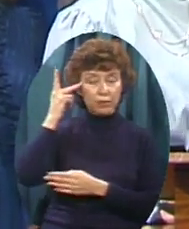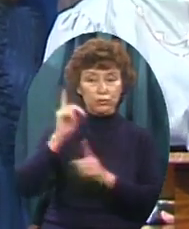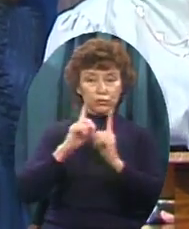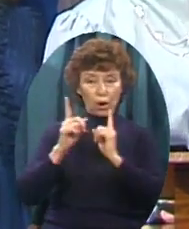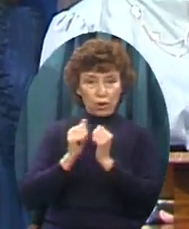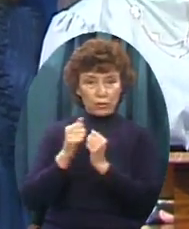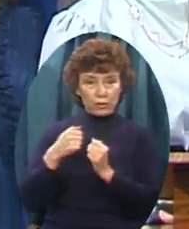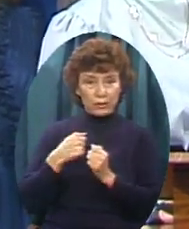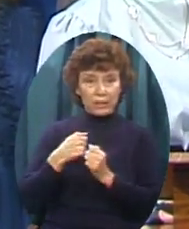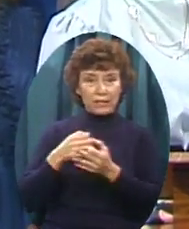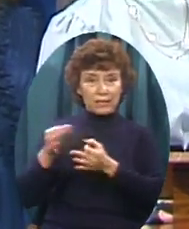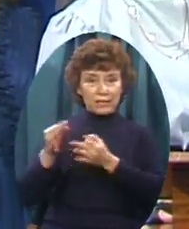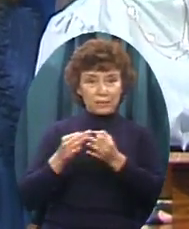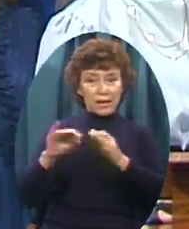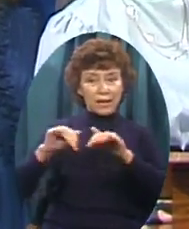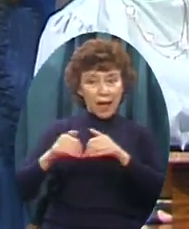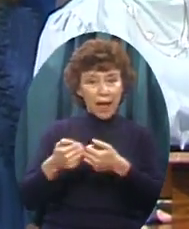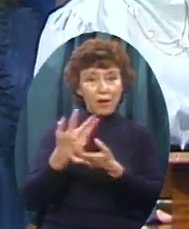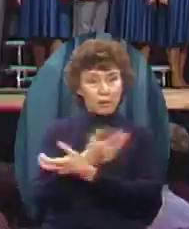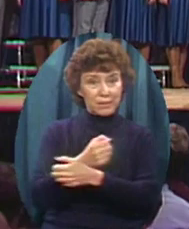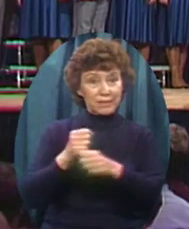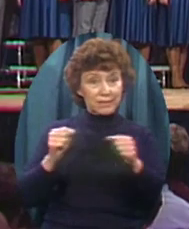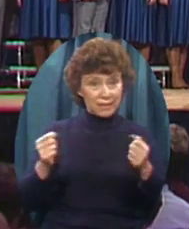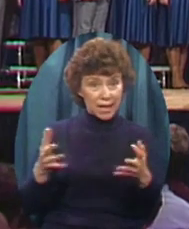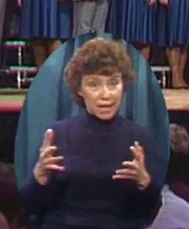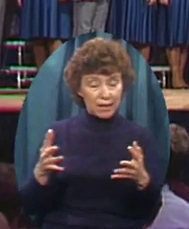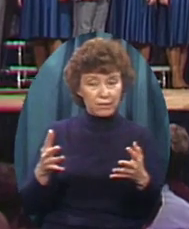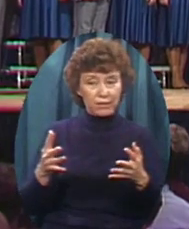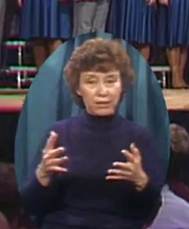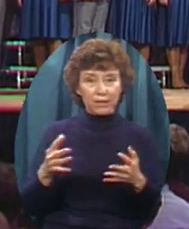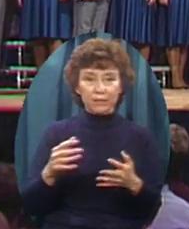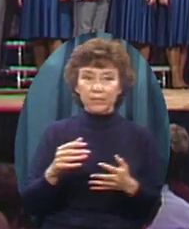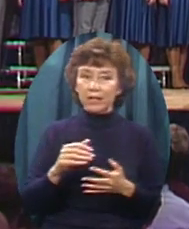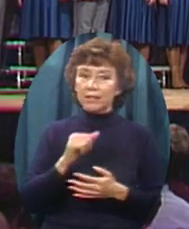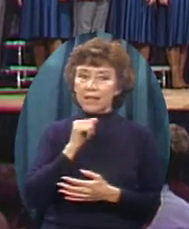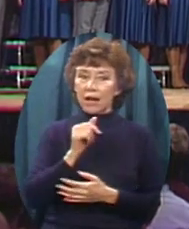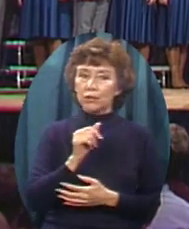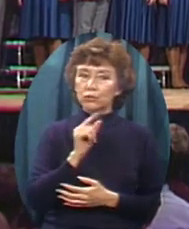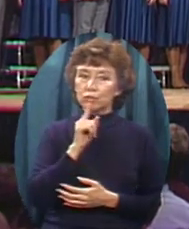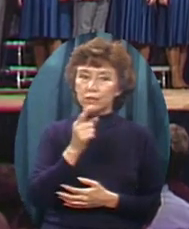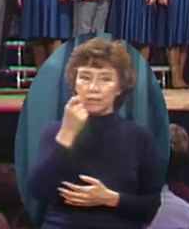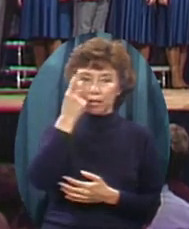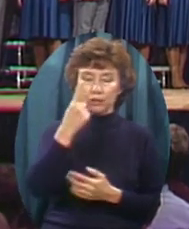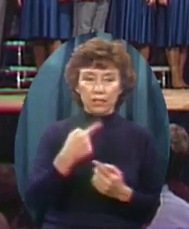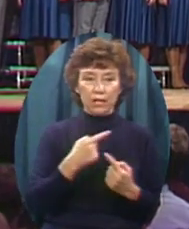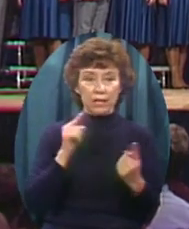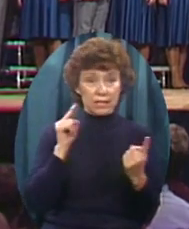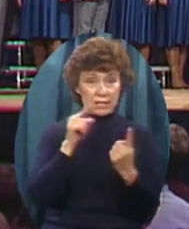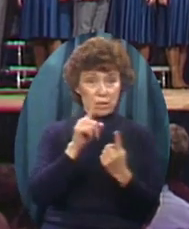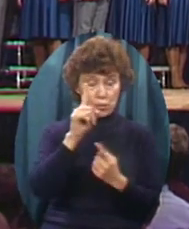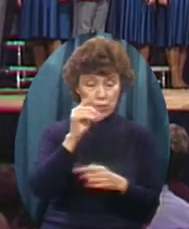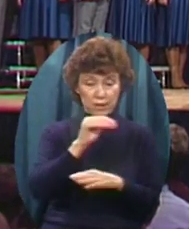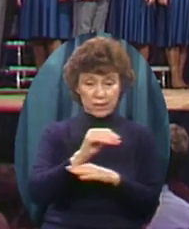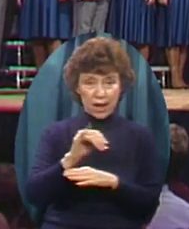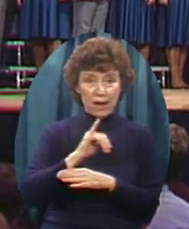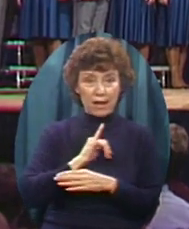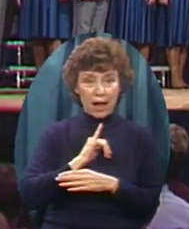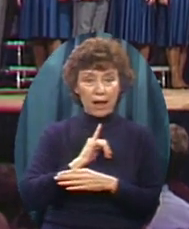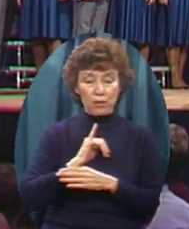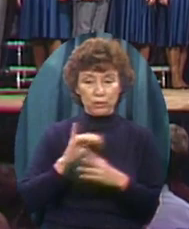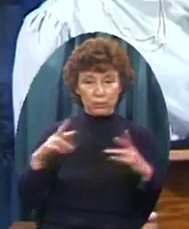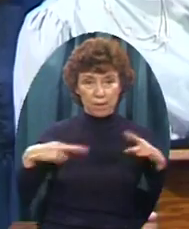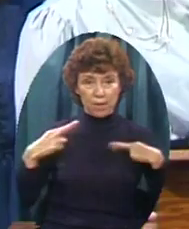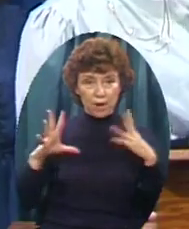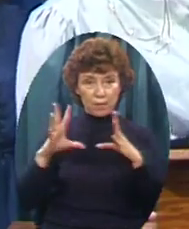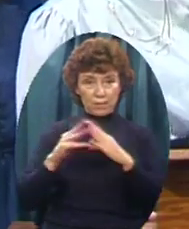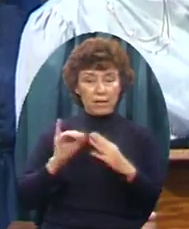tell me This is the way you are saved and everything And it never really hit home Until one night when I was in revival And I realized that I was lost And on my way to